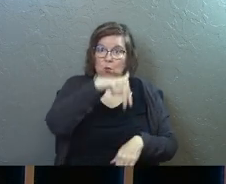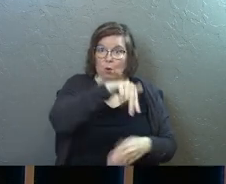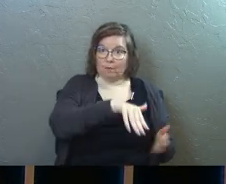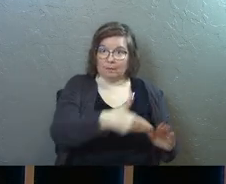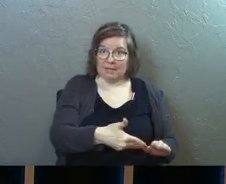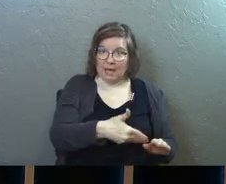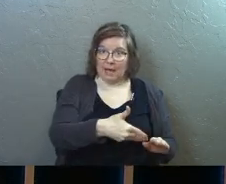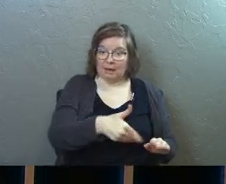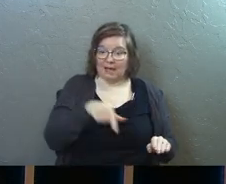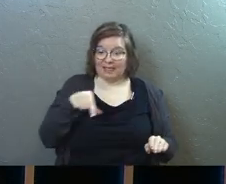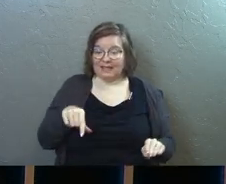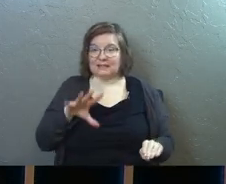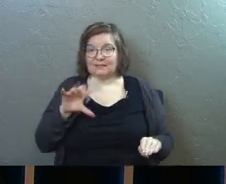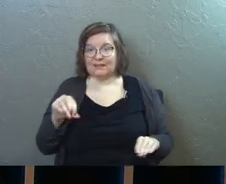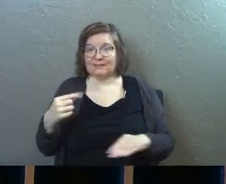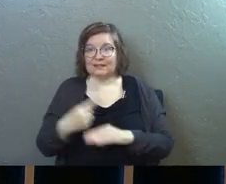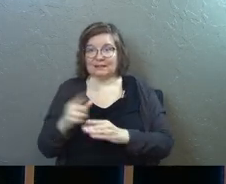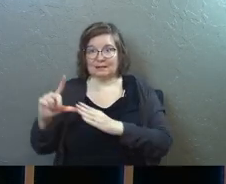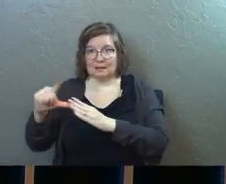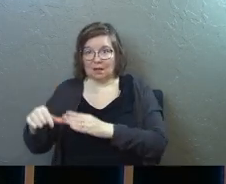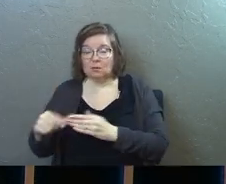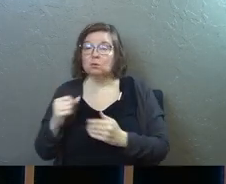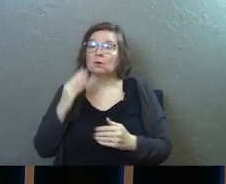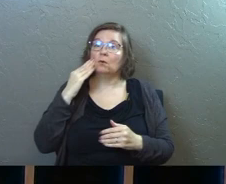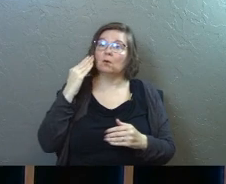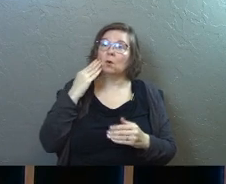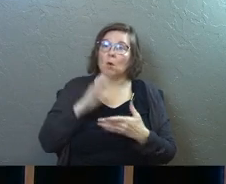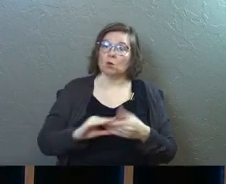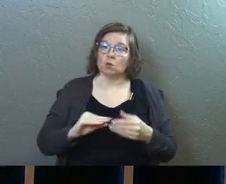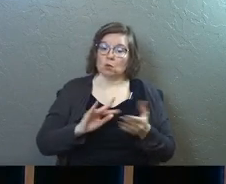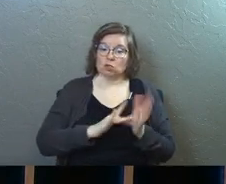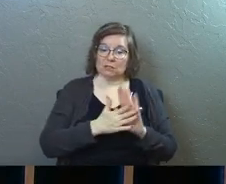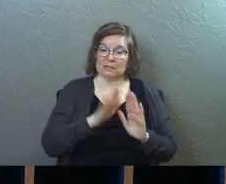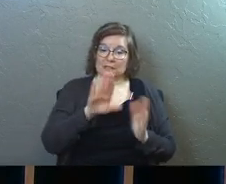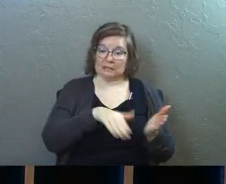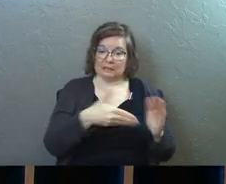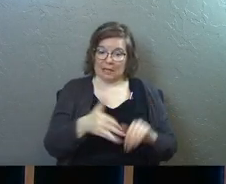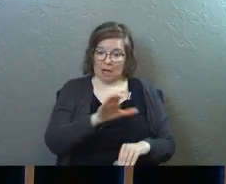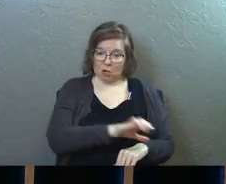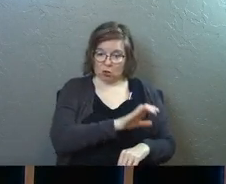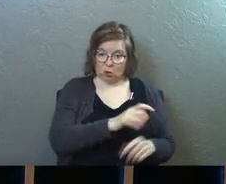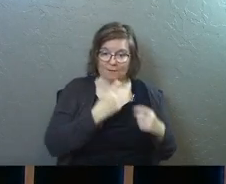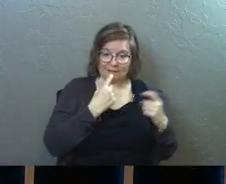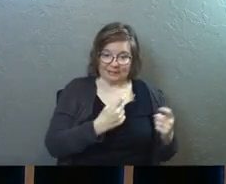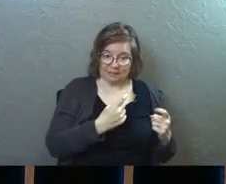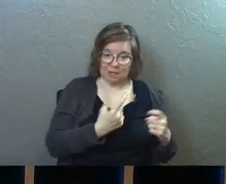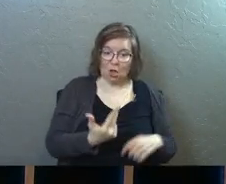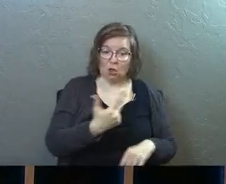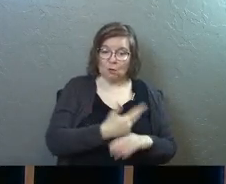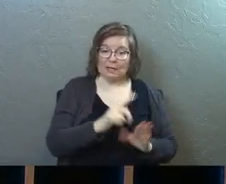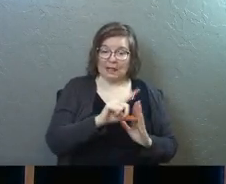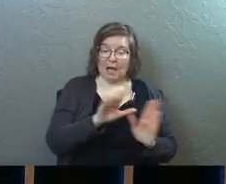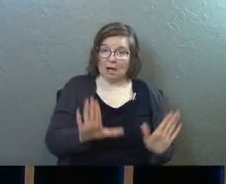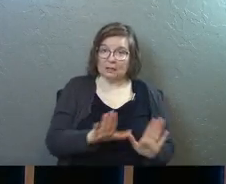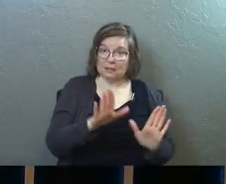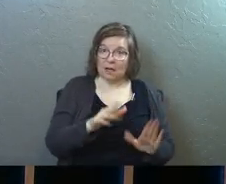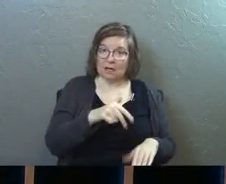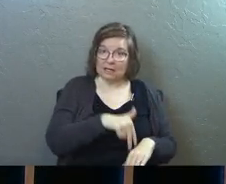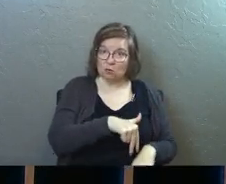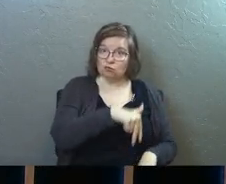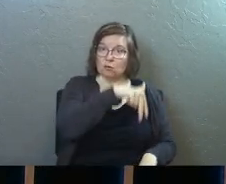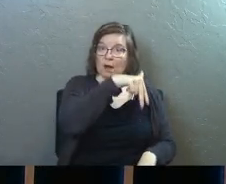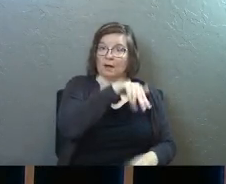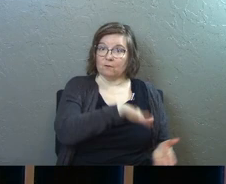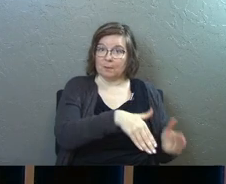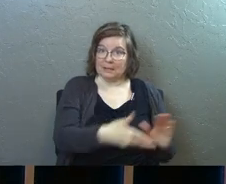And so if you know the story of Jesus in the Gospels, Jesus died on the cross for our sins. Three days later on Sunday, he